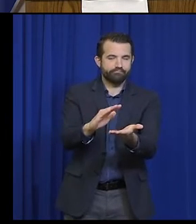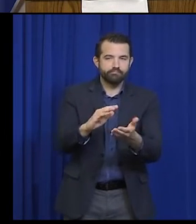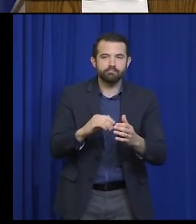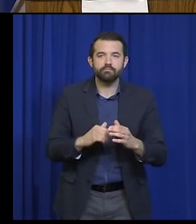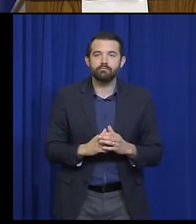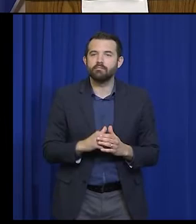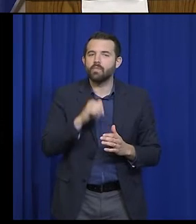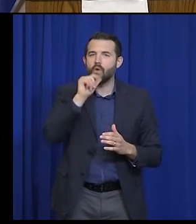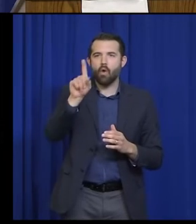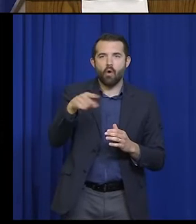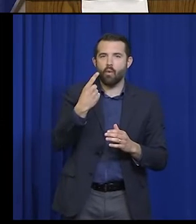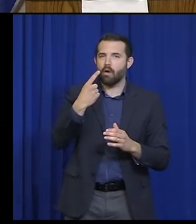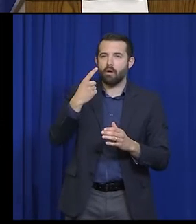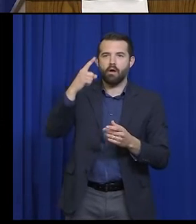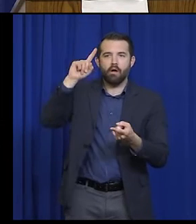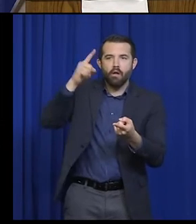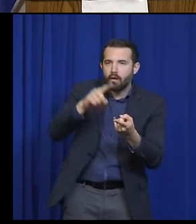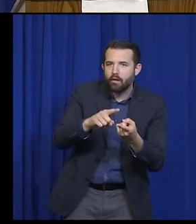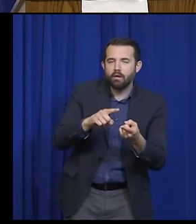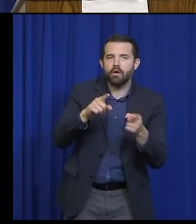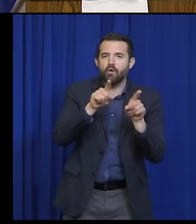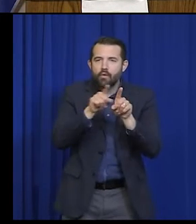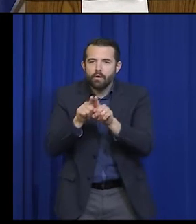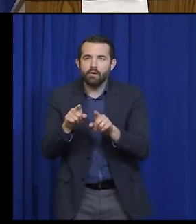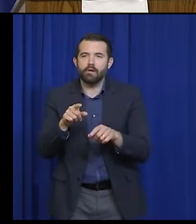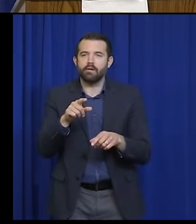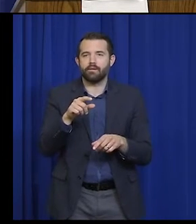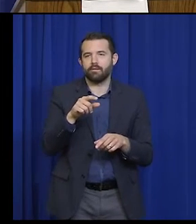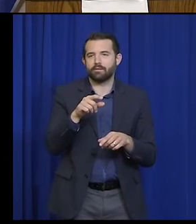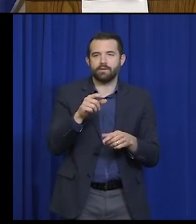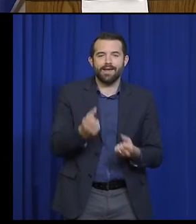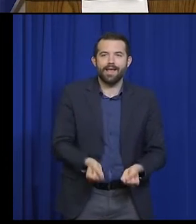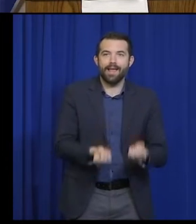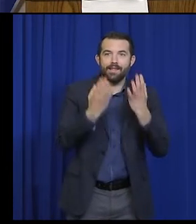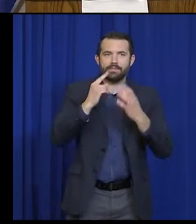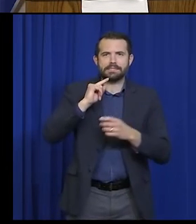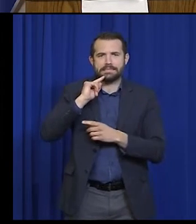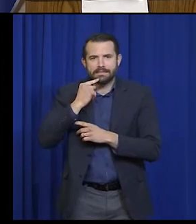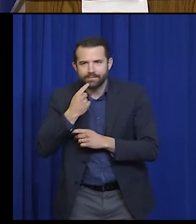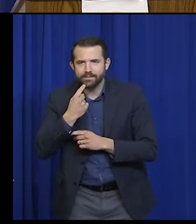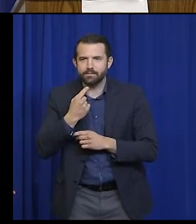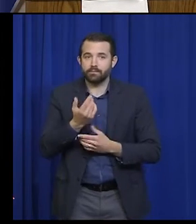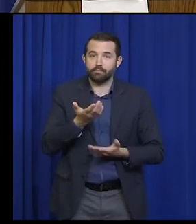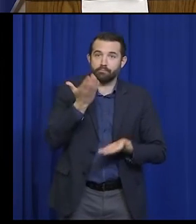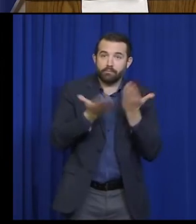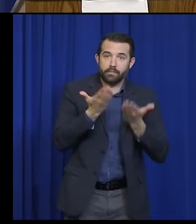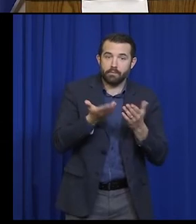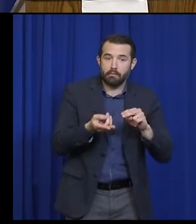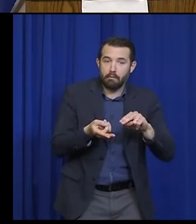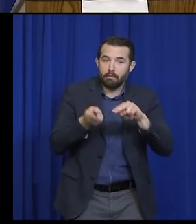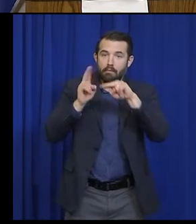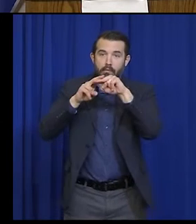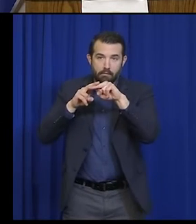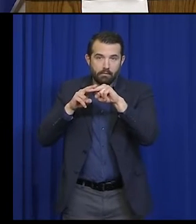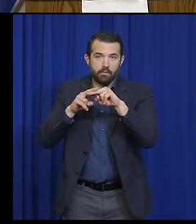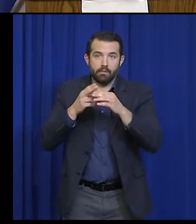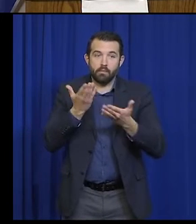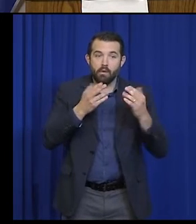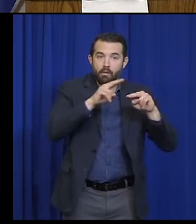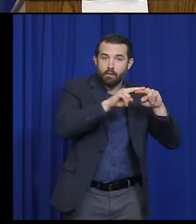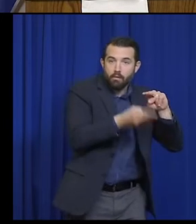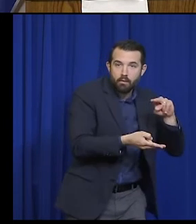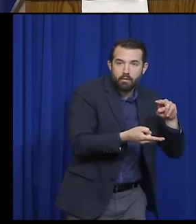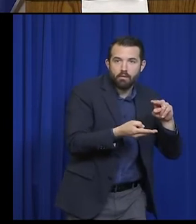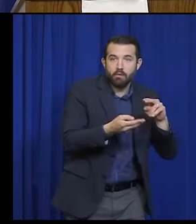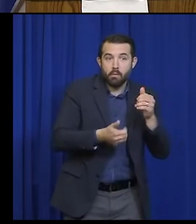of those cases as well. Because in any outbreak, it's important not just to look at the scope of the outbreak, but also the